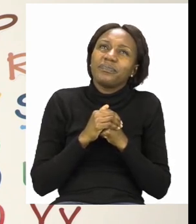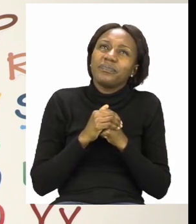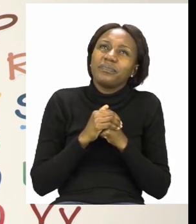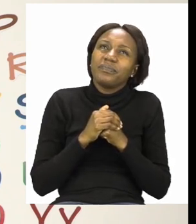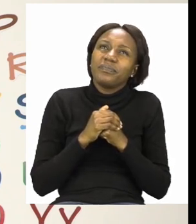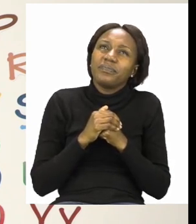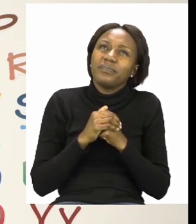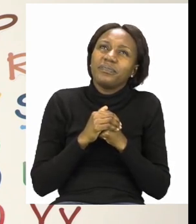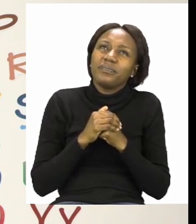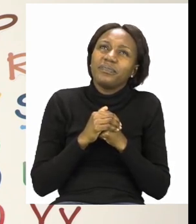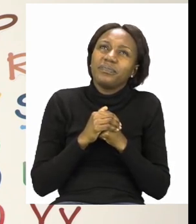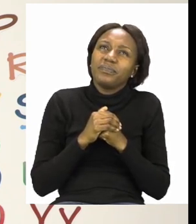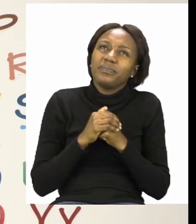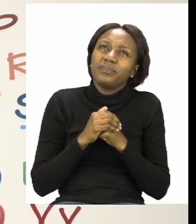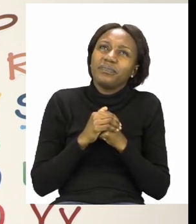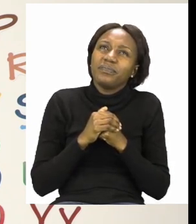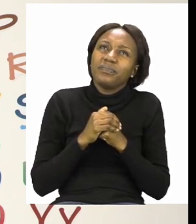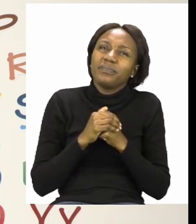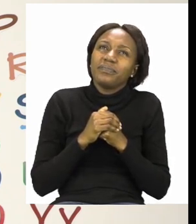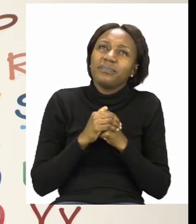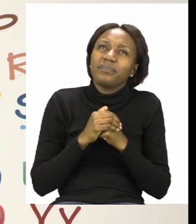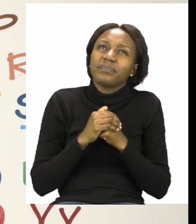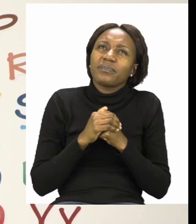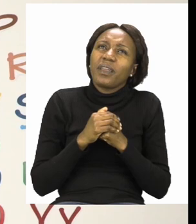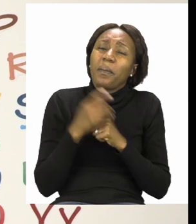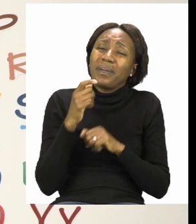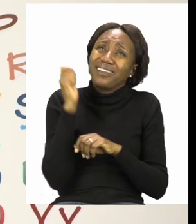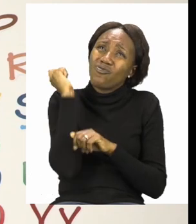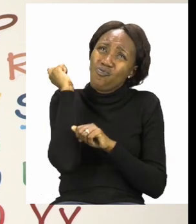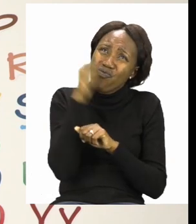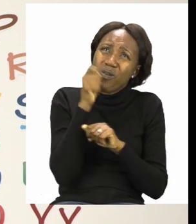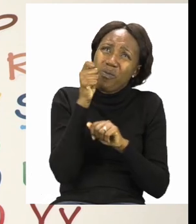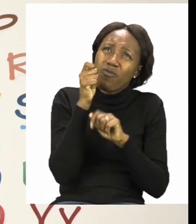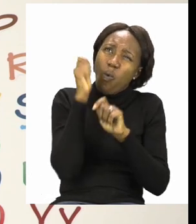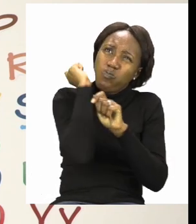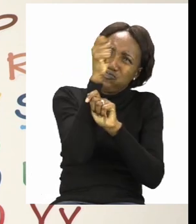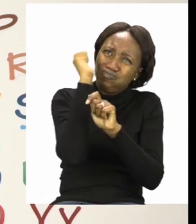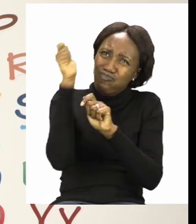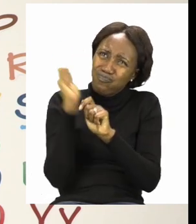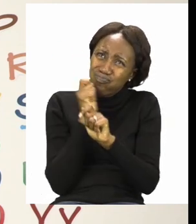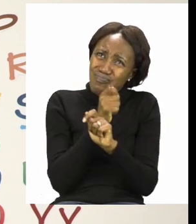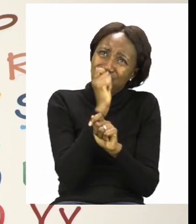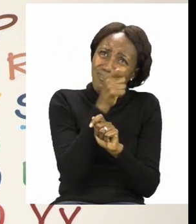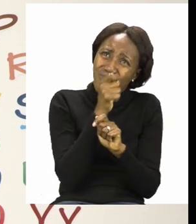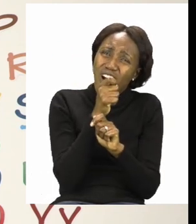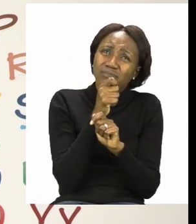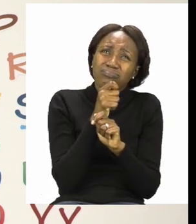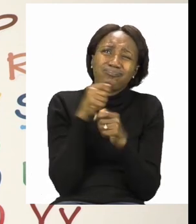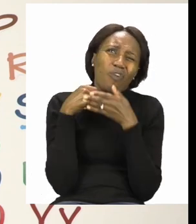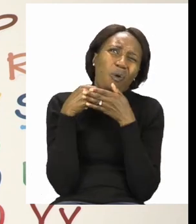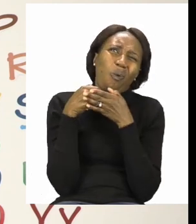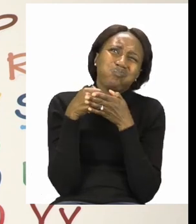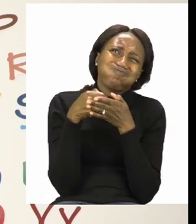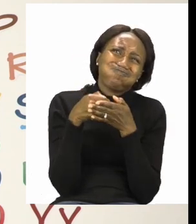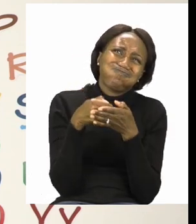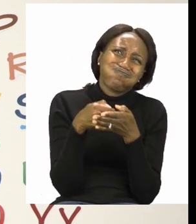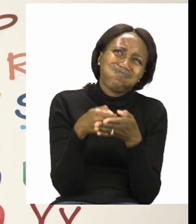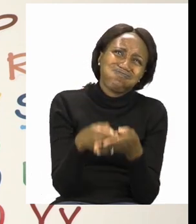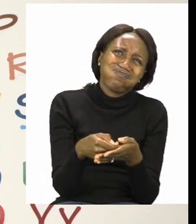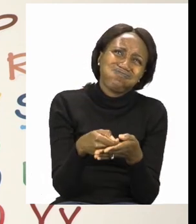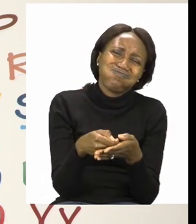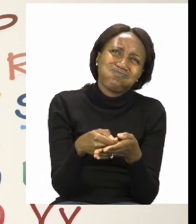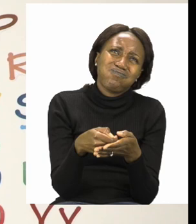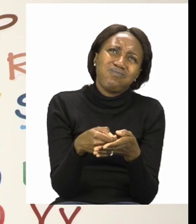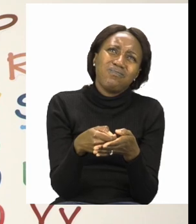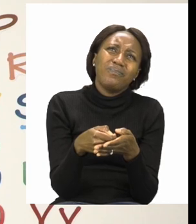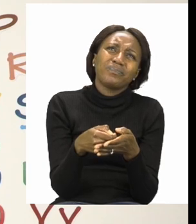very, very little. But a hammer is a tool that is very heavy because it is used